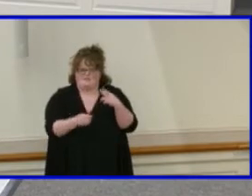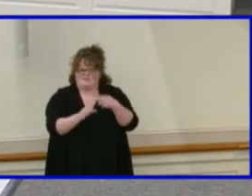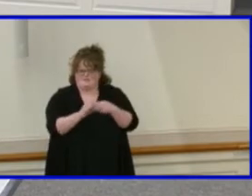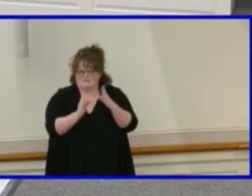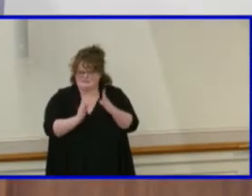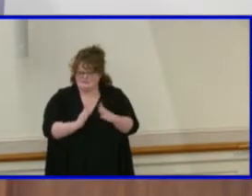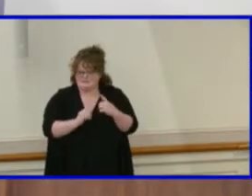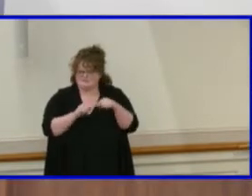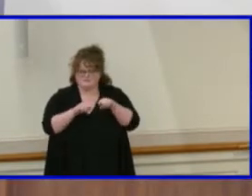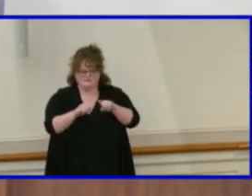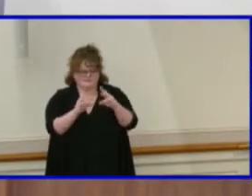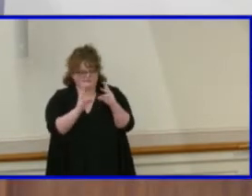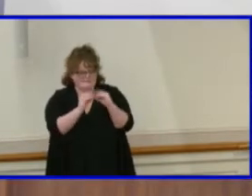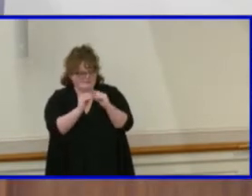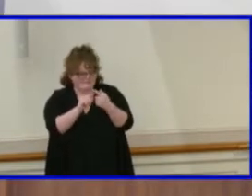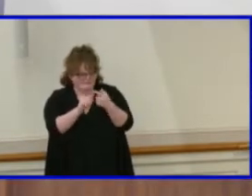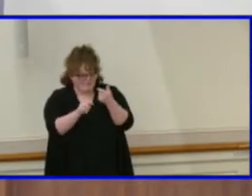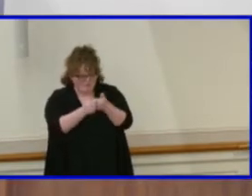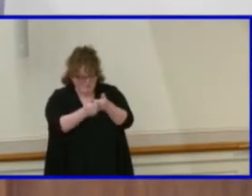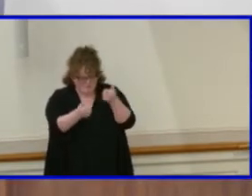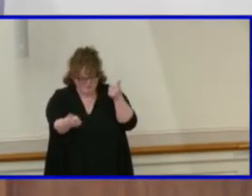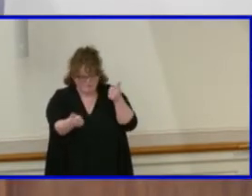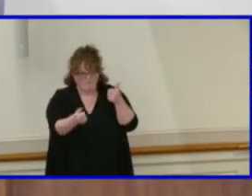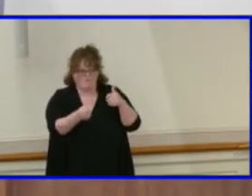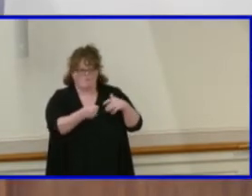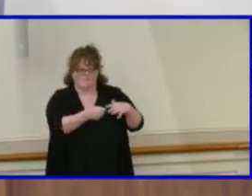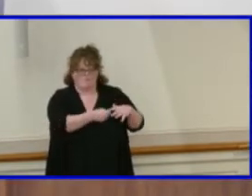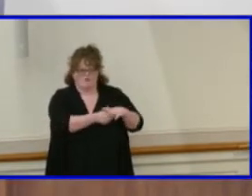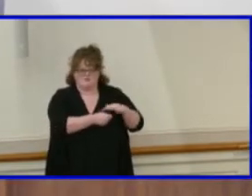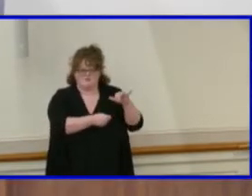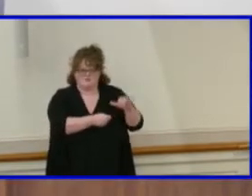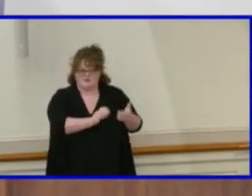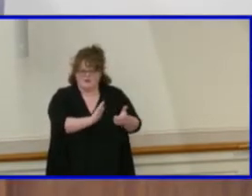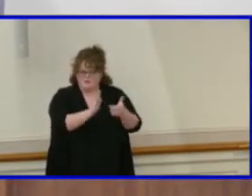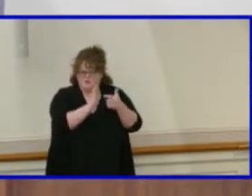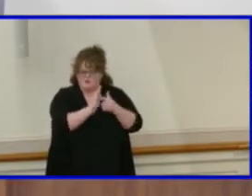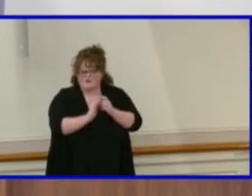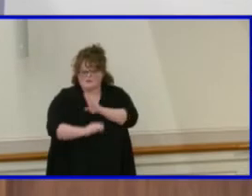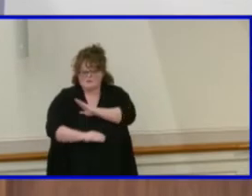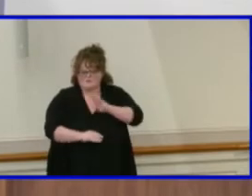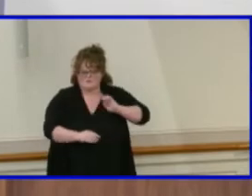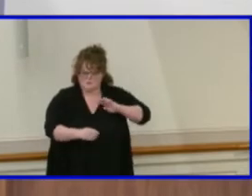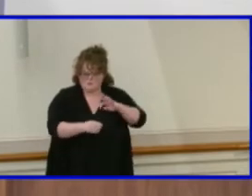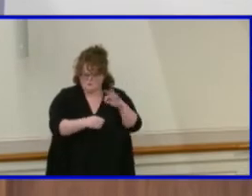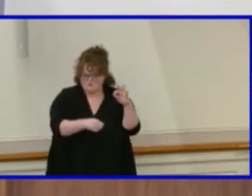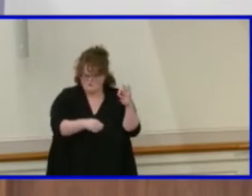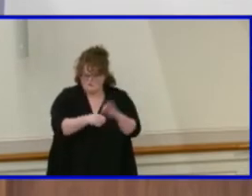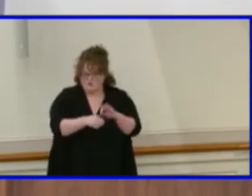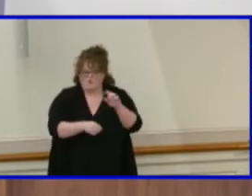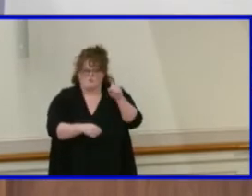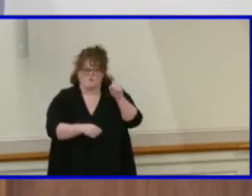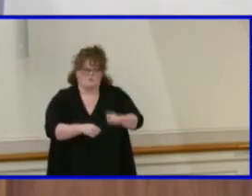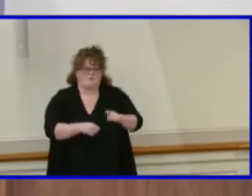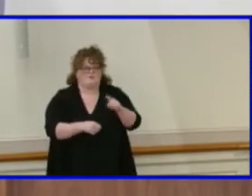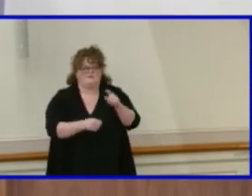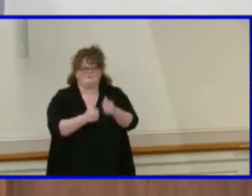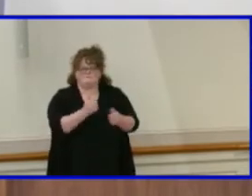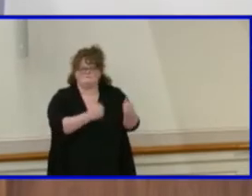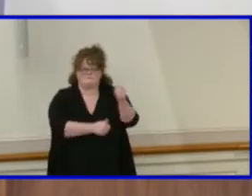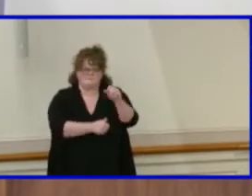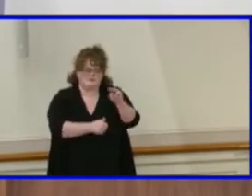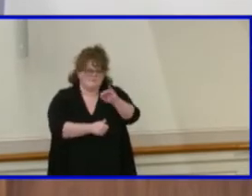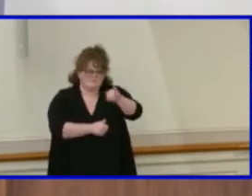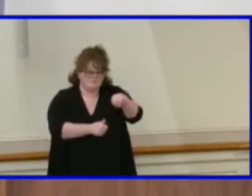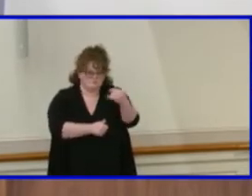remote locations require a majority vote of the board members present at the primary or central meeting